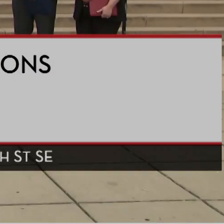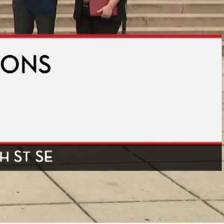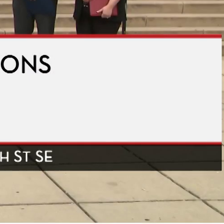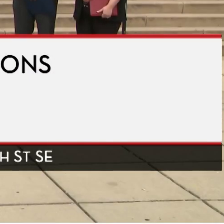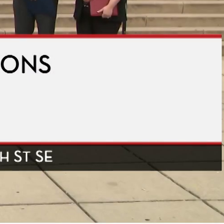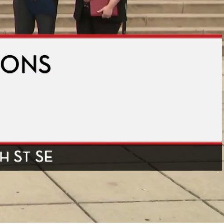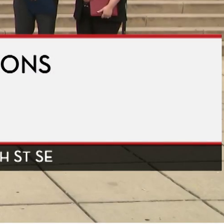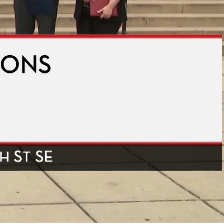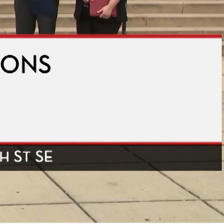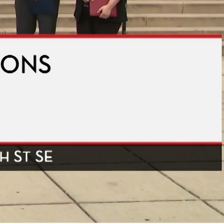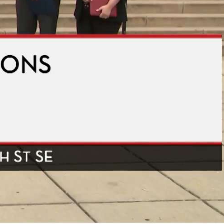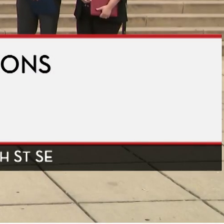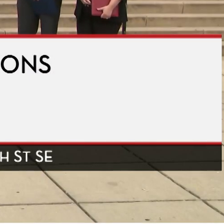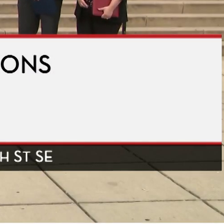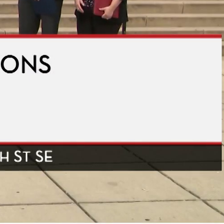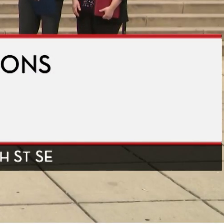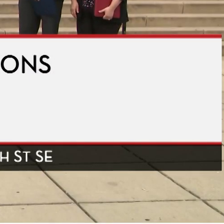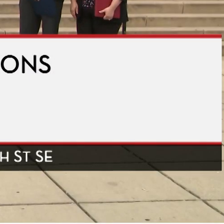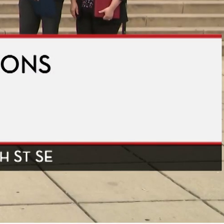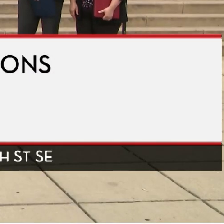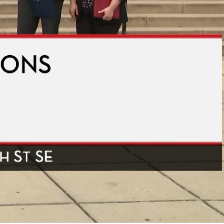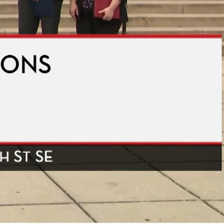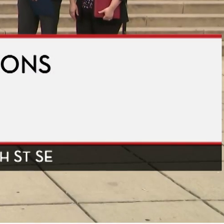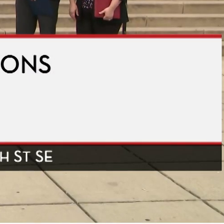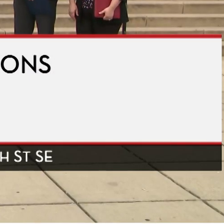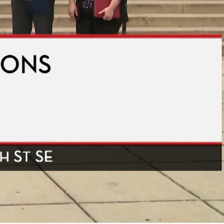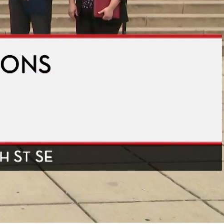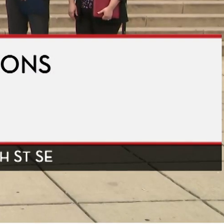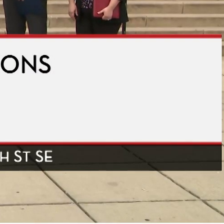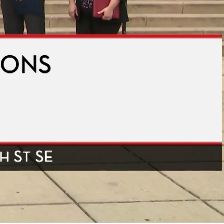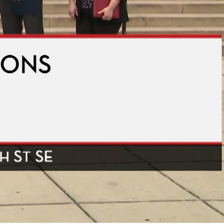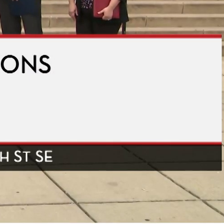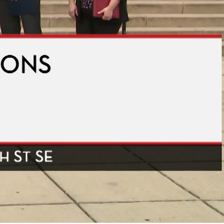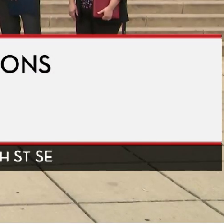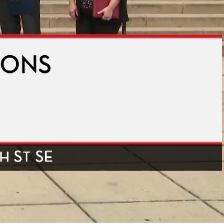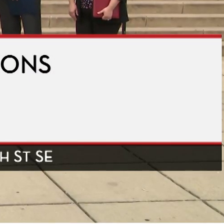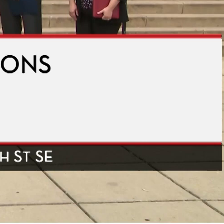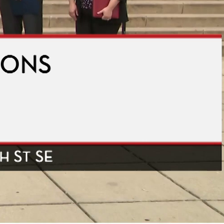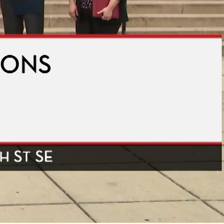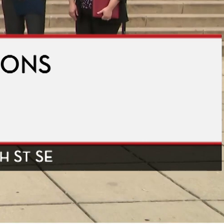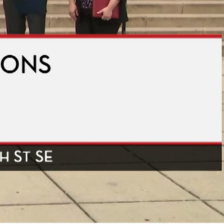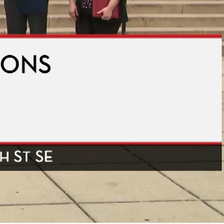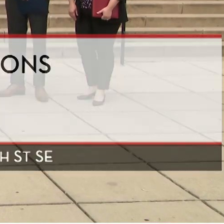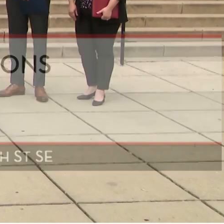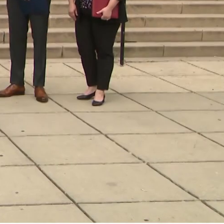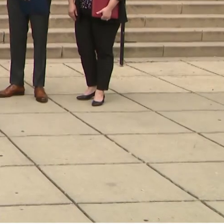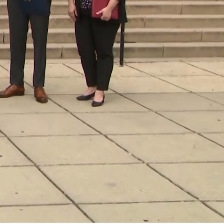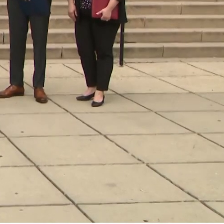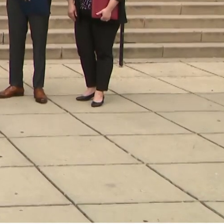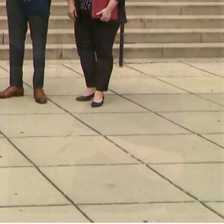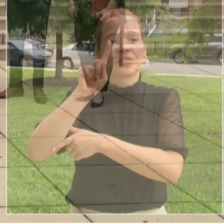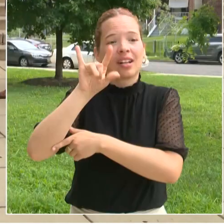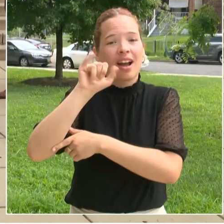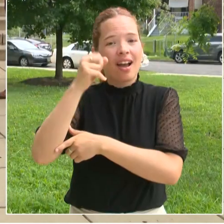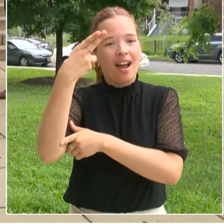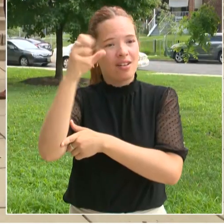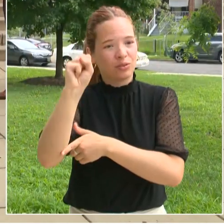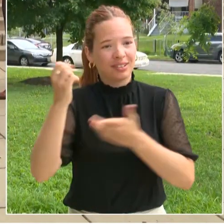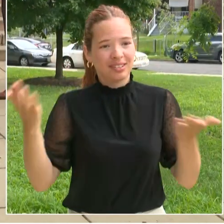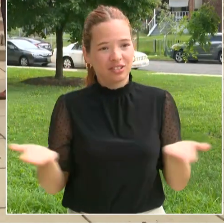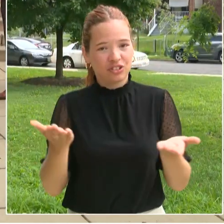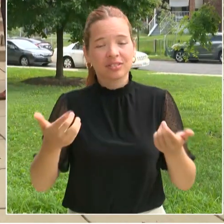Good morning. Welcome to Anacostia High School. My name is Dr. Anna Kaskin. I'm the medical director for the